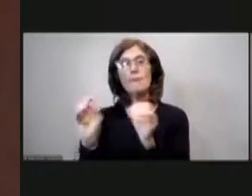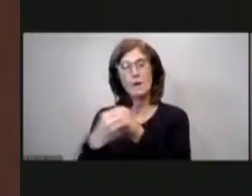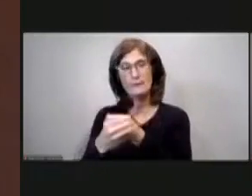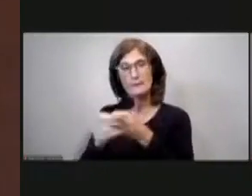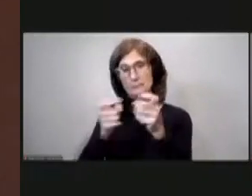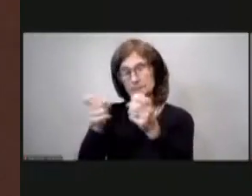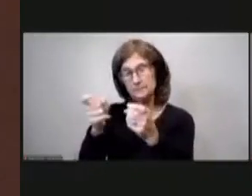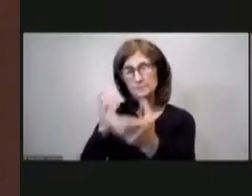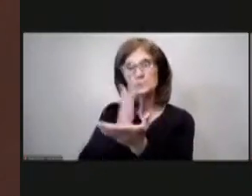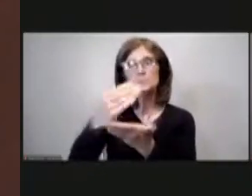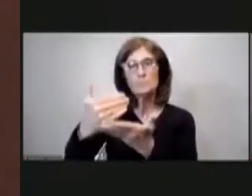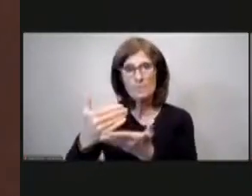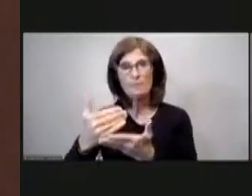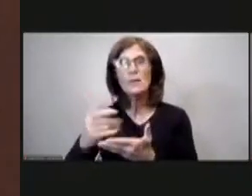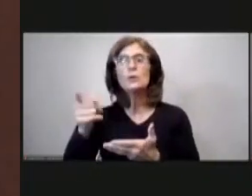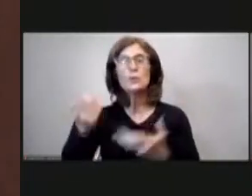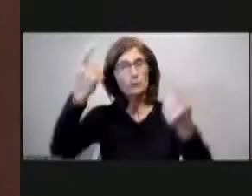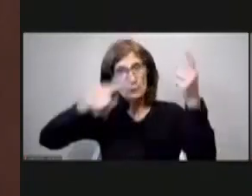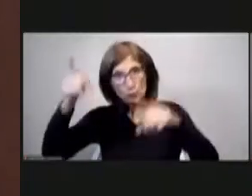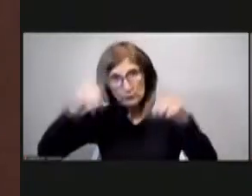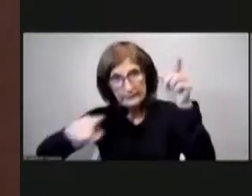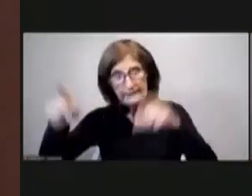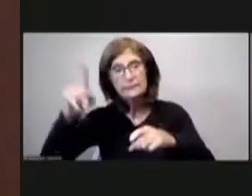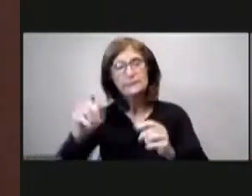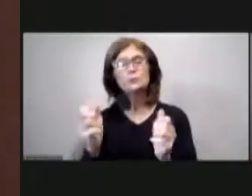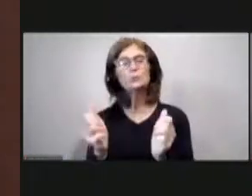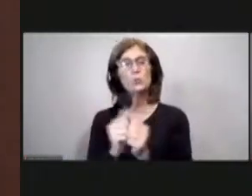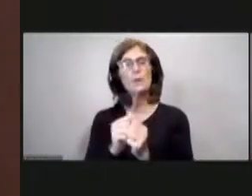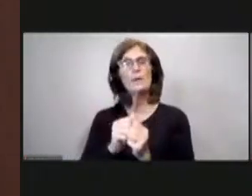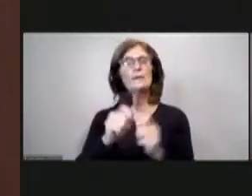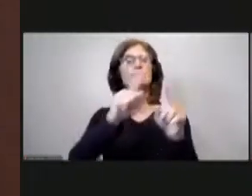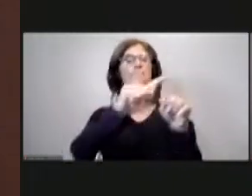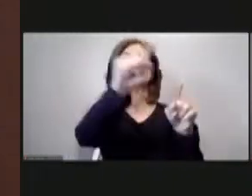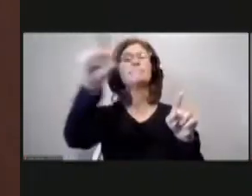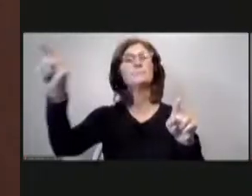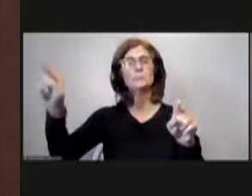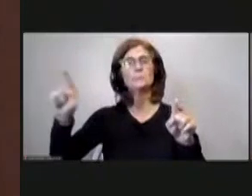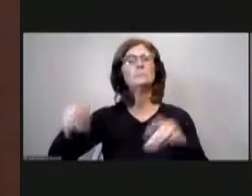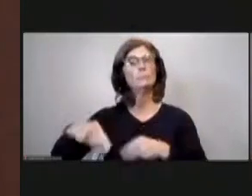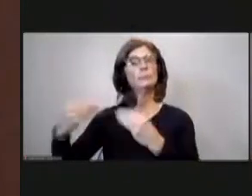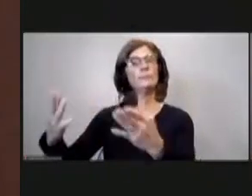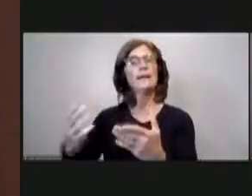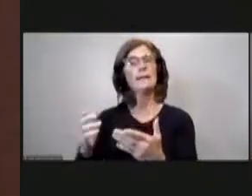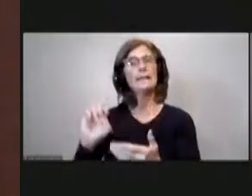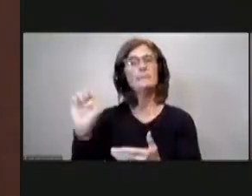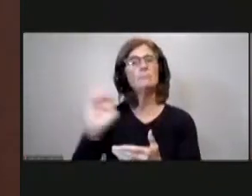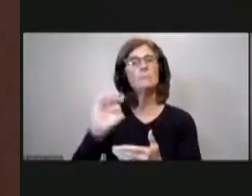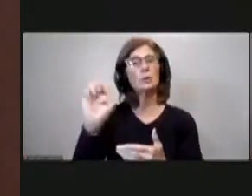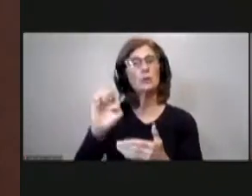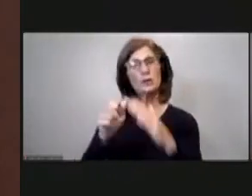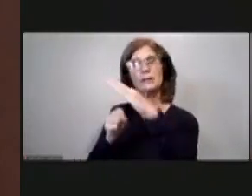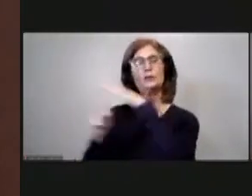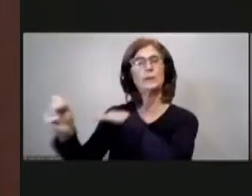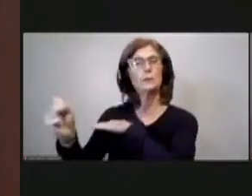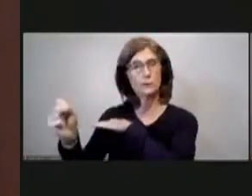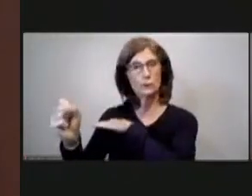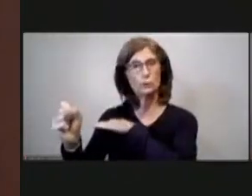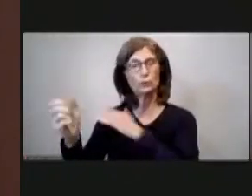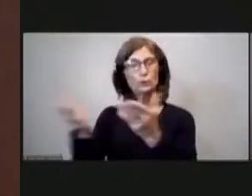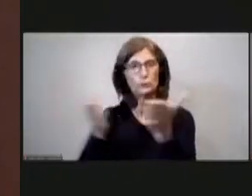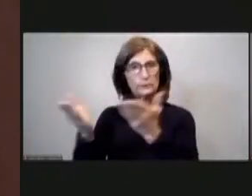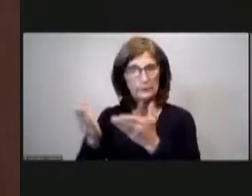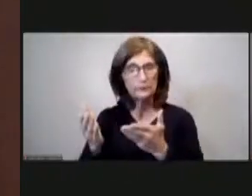to enter into an agreement or agreements with agencies to provide emergency shelter services street